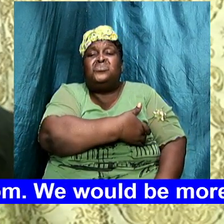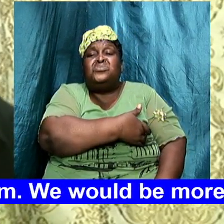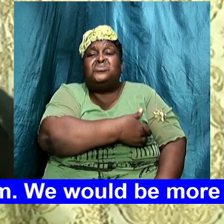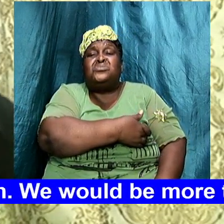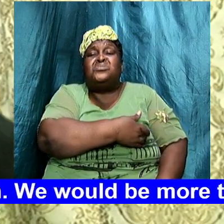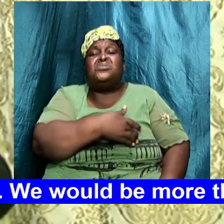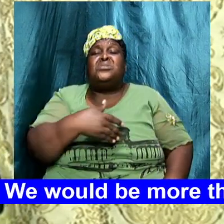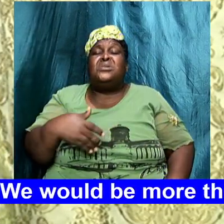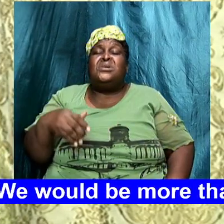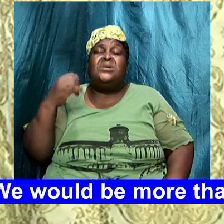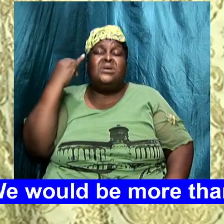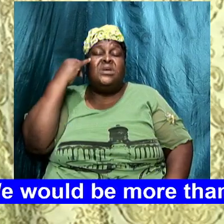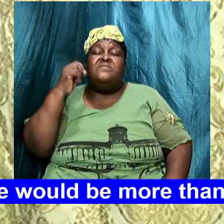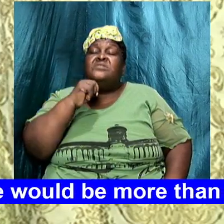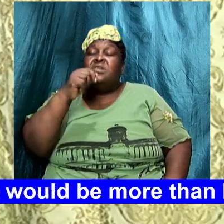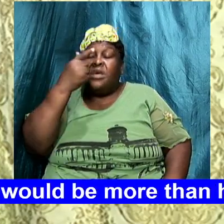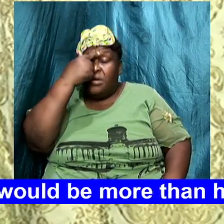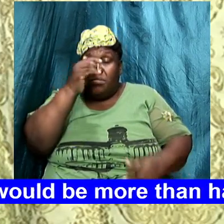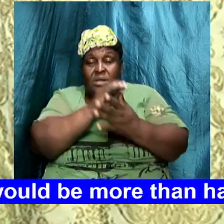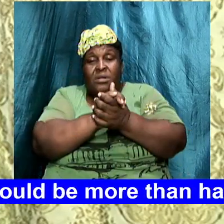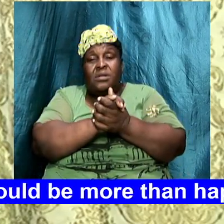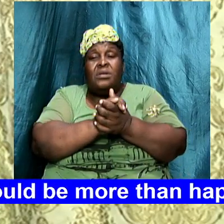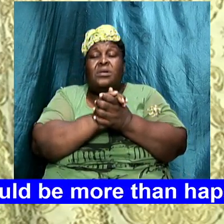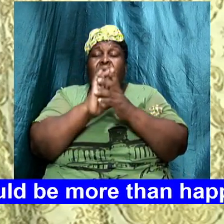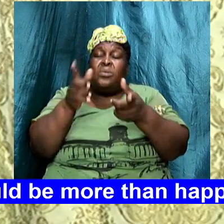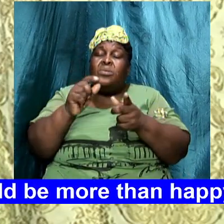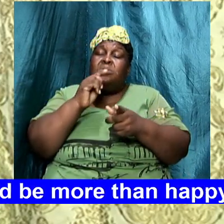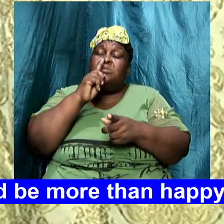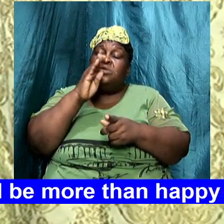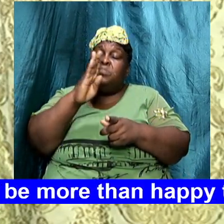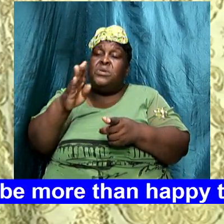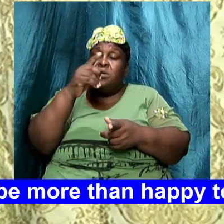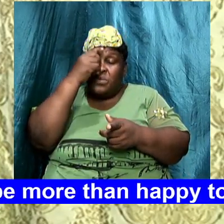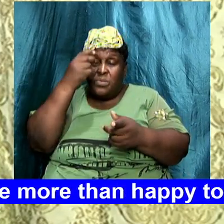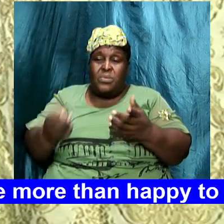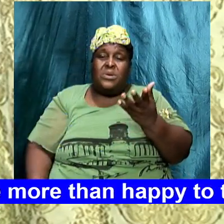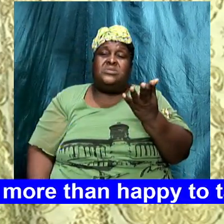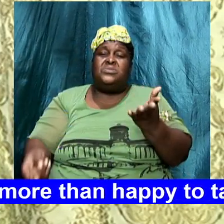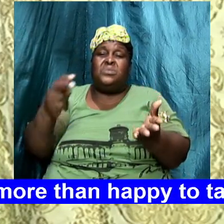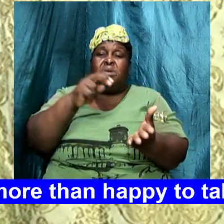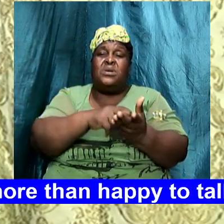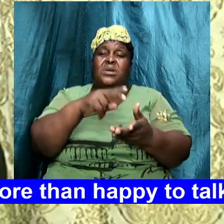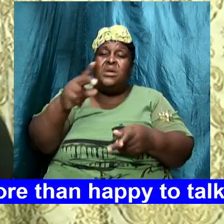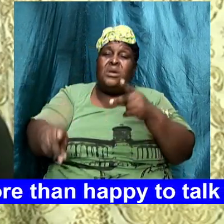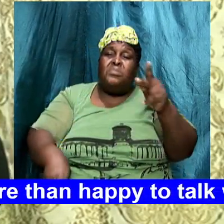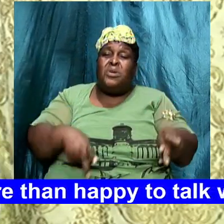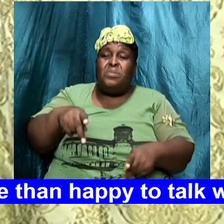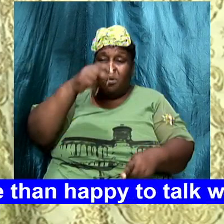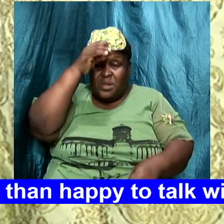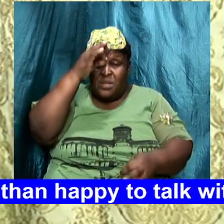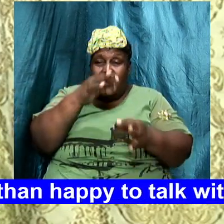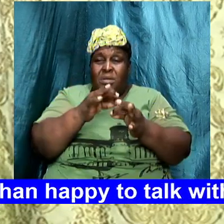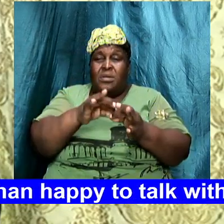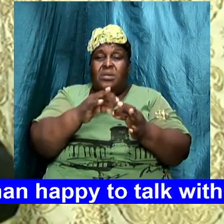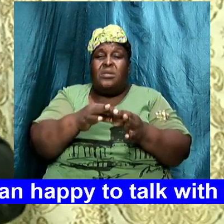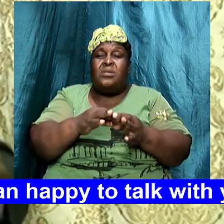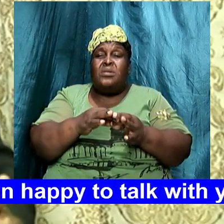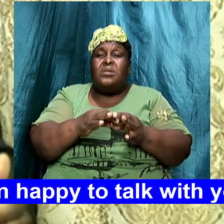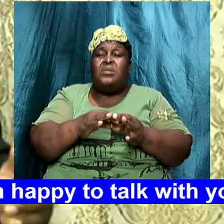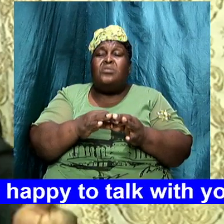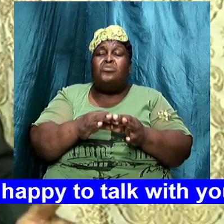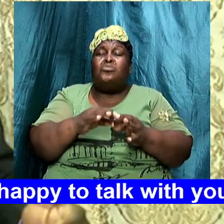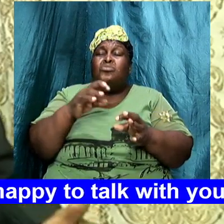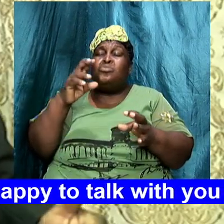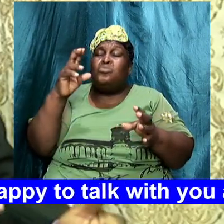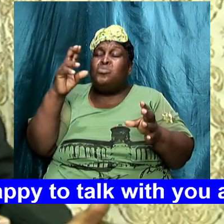and if there is no belief that there is going to be a resurrection and that people will be judged then there will be no effort for a